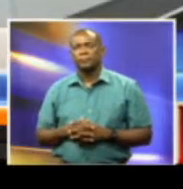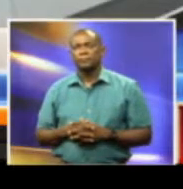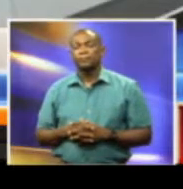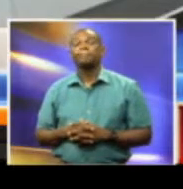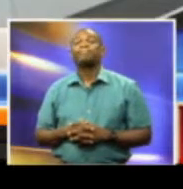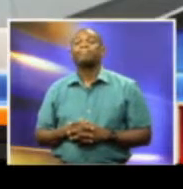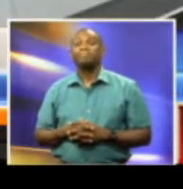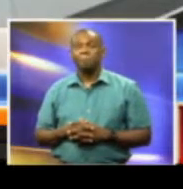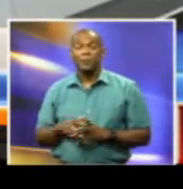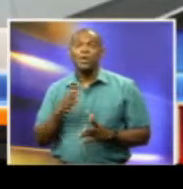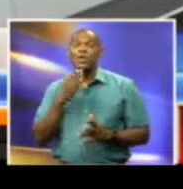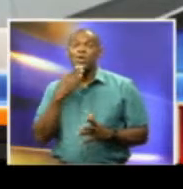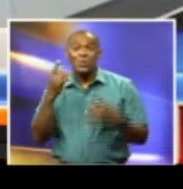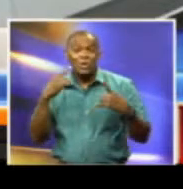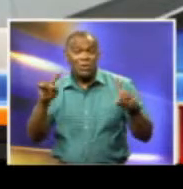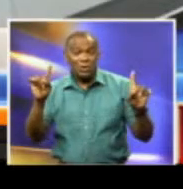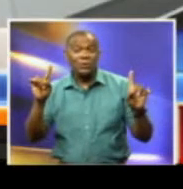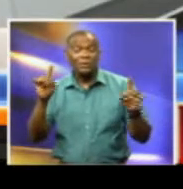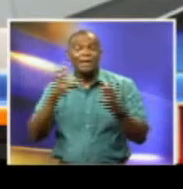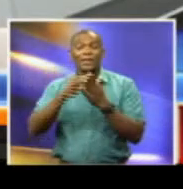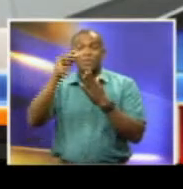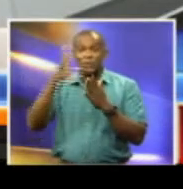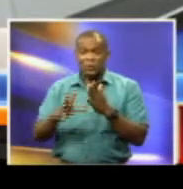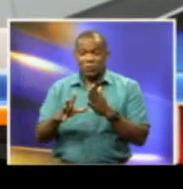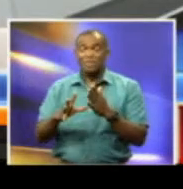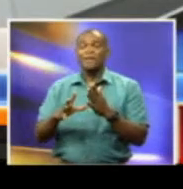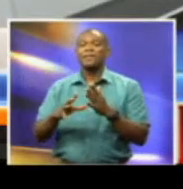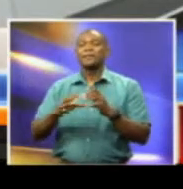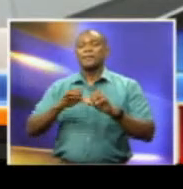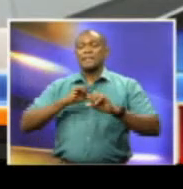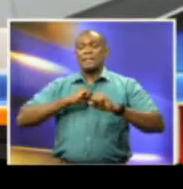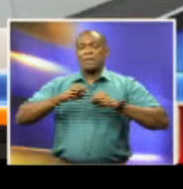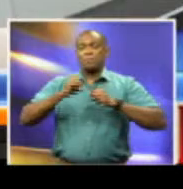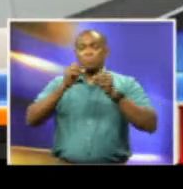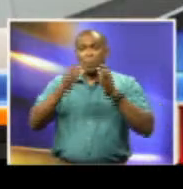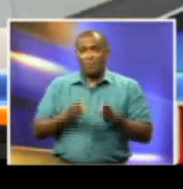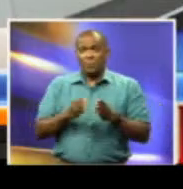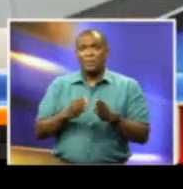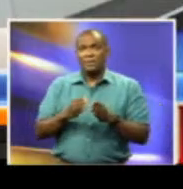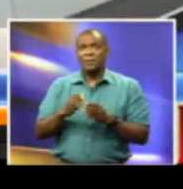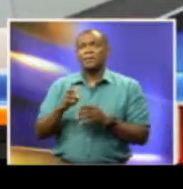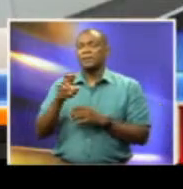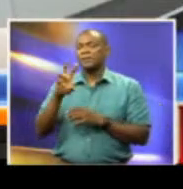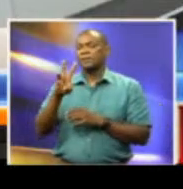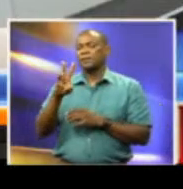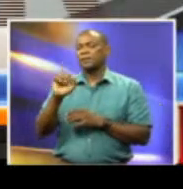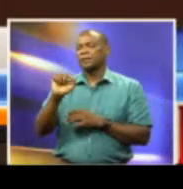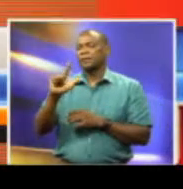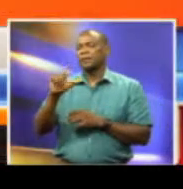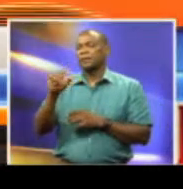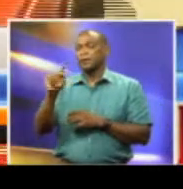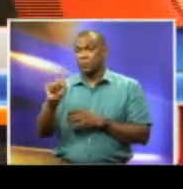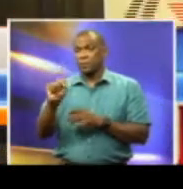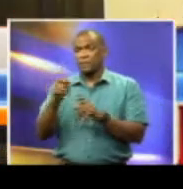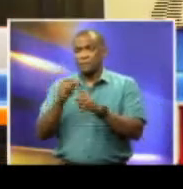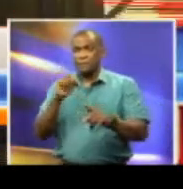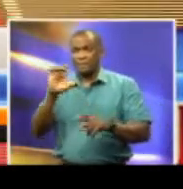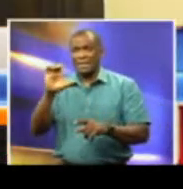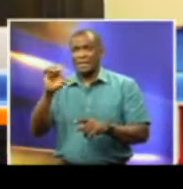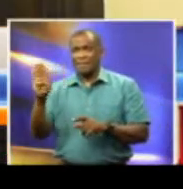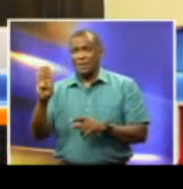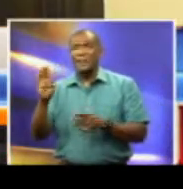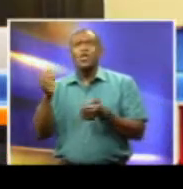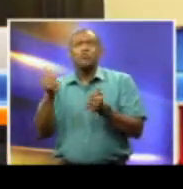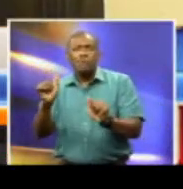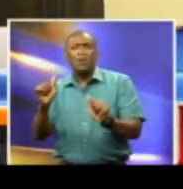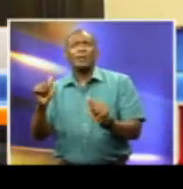Meantime, it's good news for student athlete Shakila Walcott. The sprinter from Claxton Bay is trying to return to the United States to